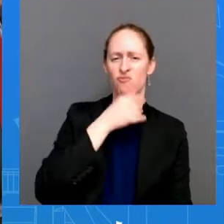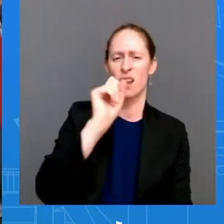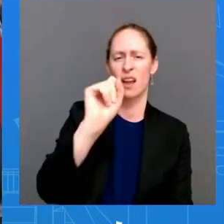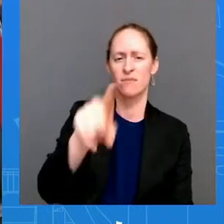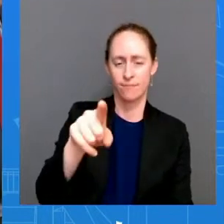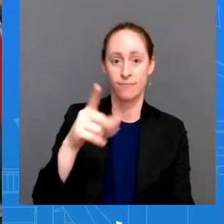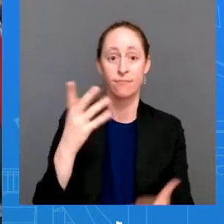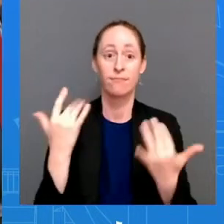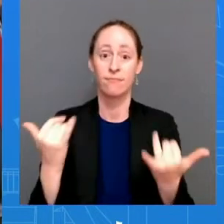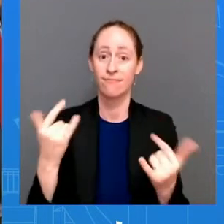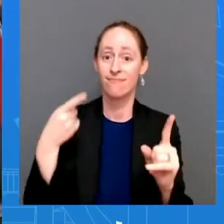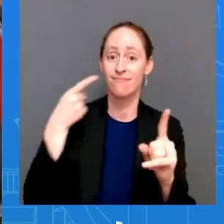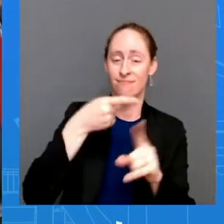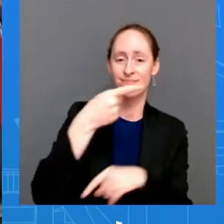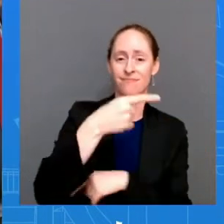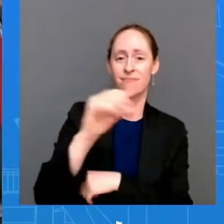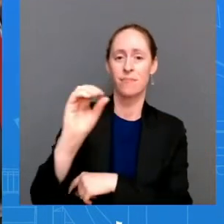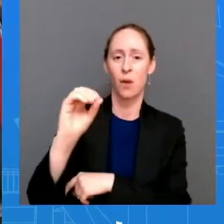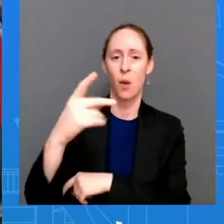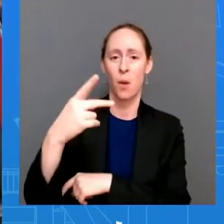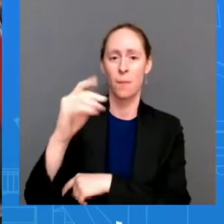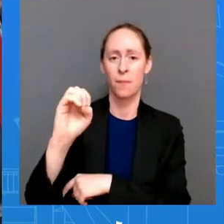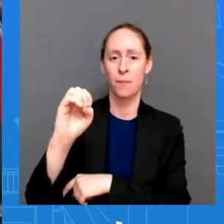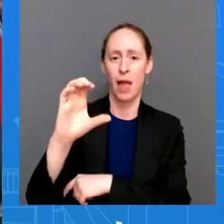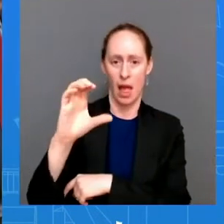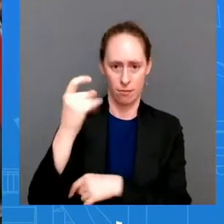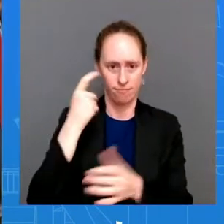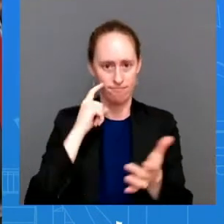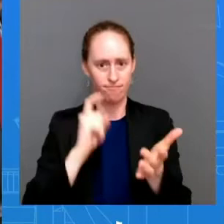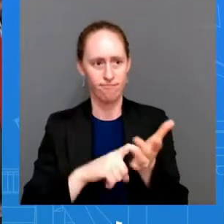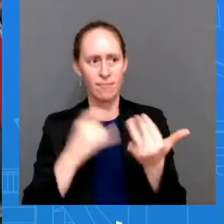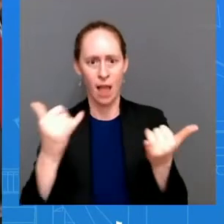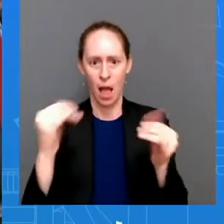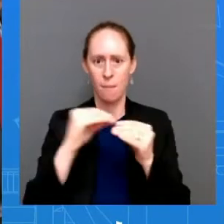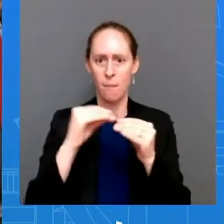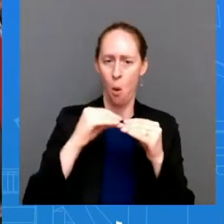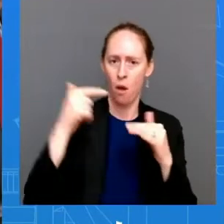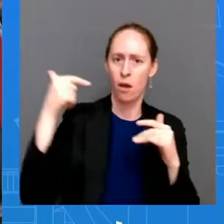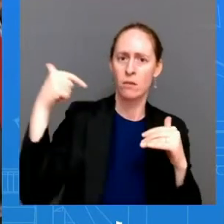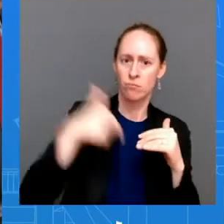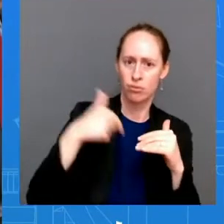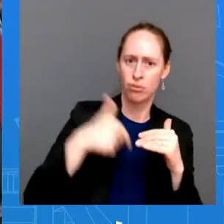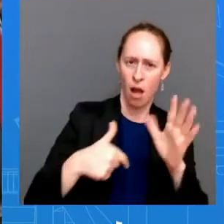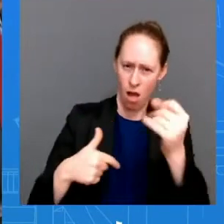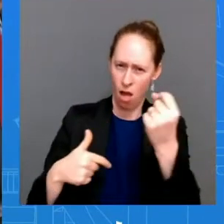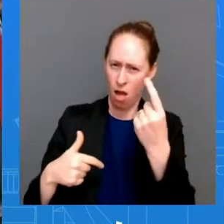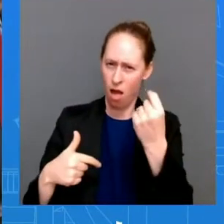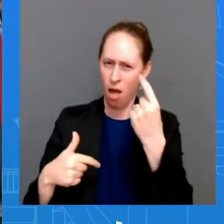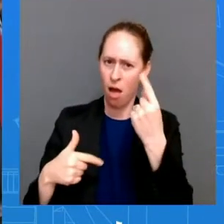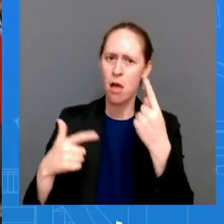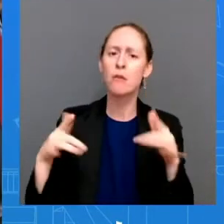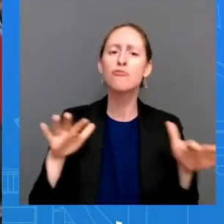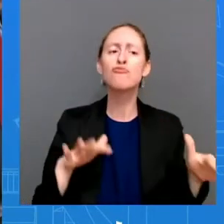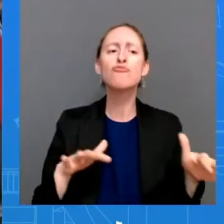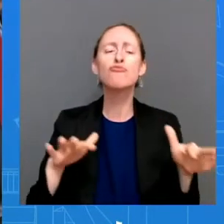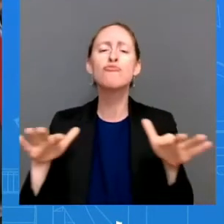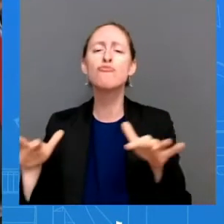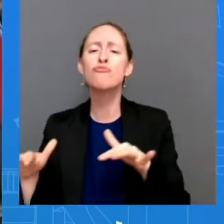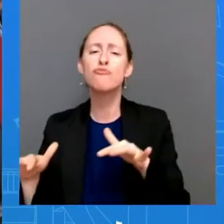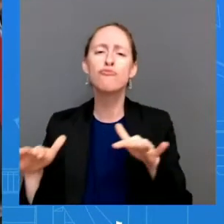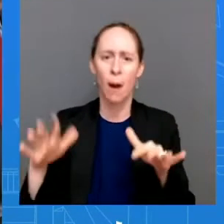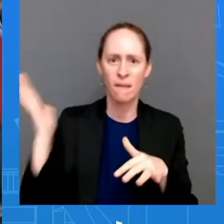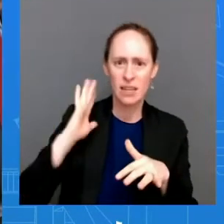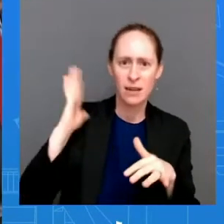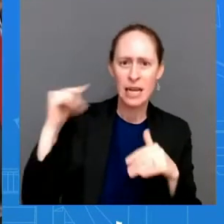september than in previous months at about 100 000 barrels a day after president biden's visit to saudi arabia